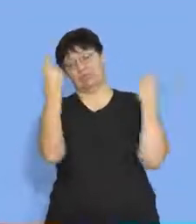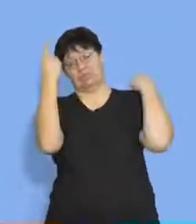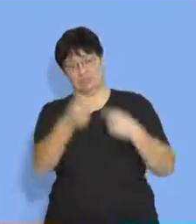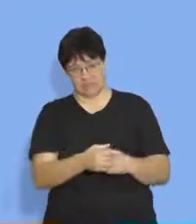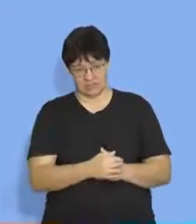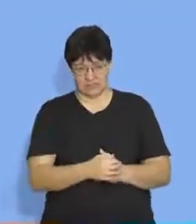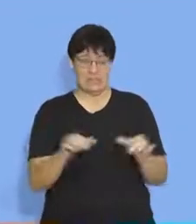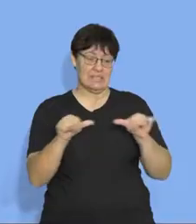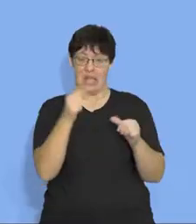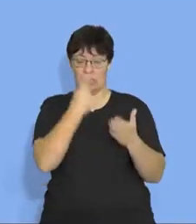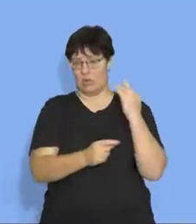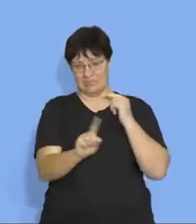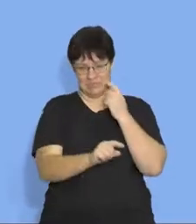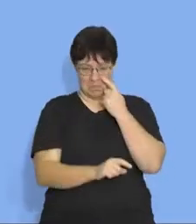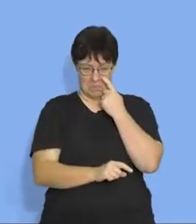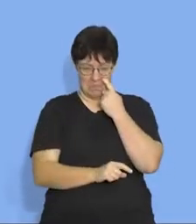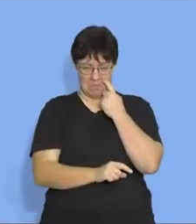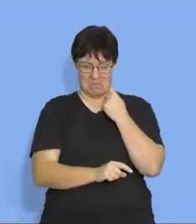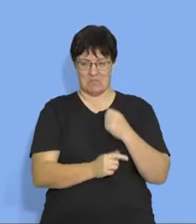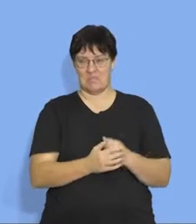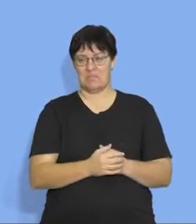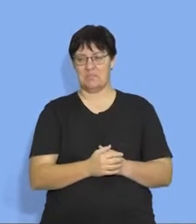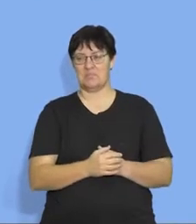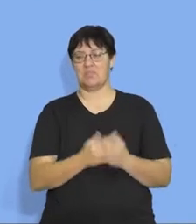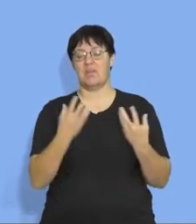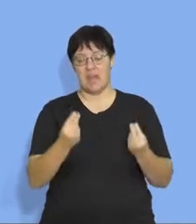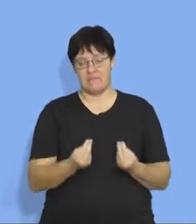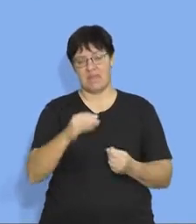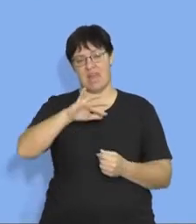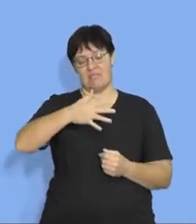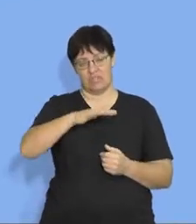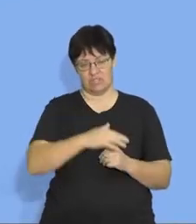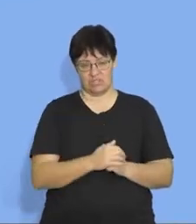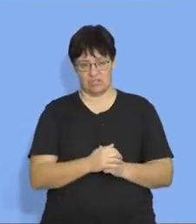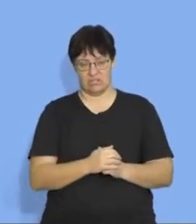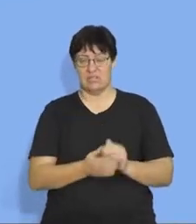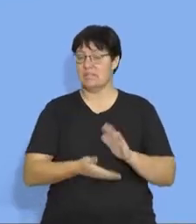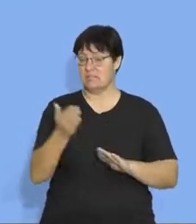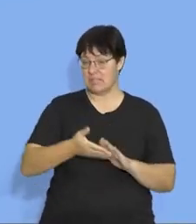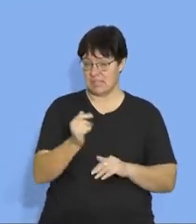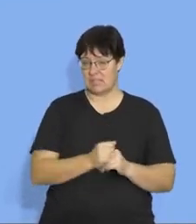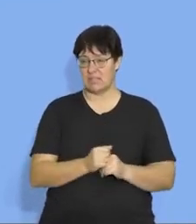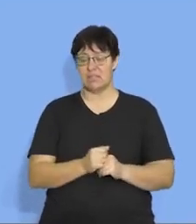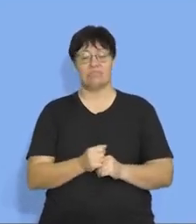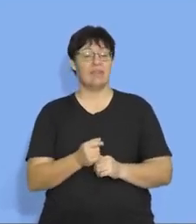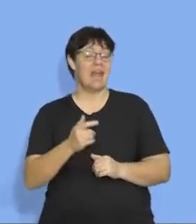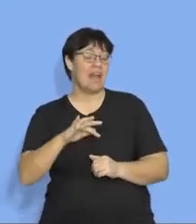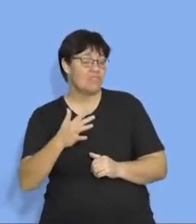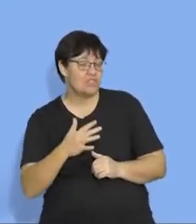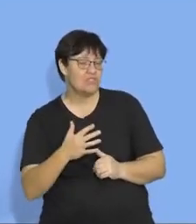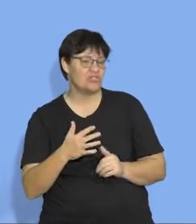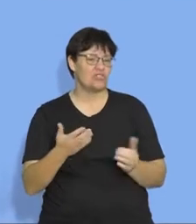size. Then we've got average. Average speed, average velocity.